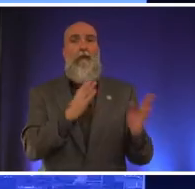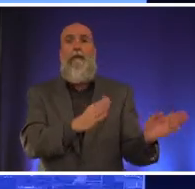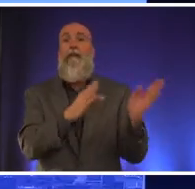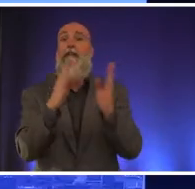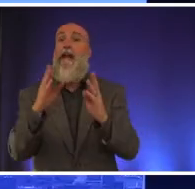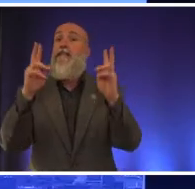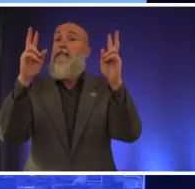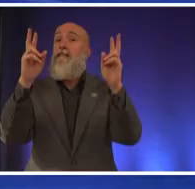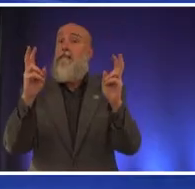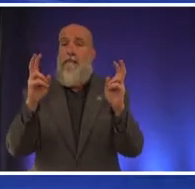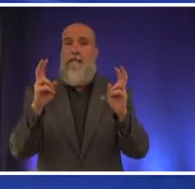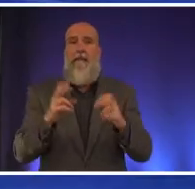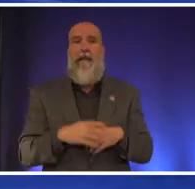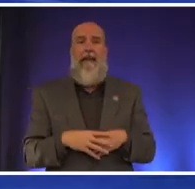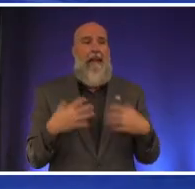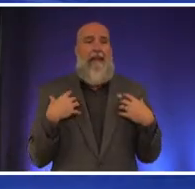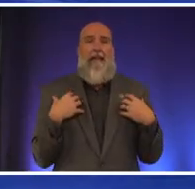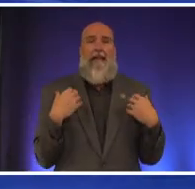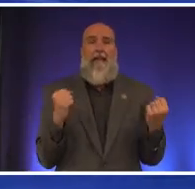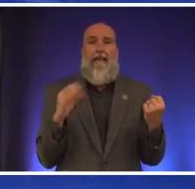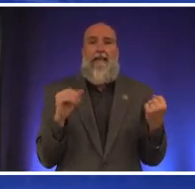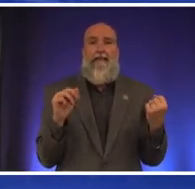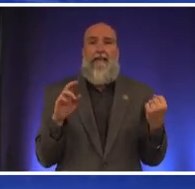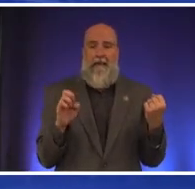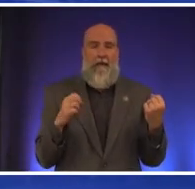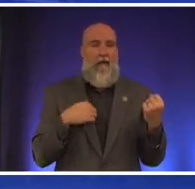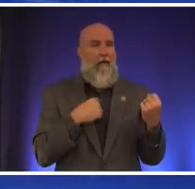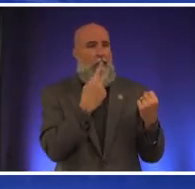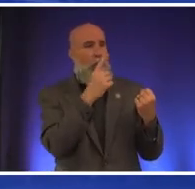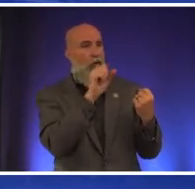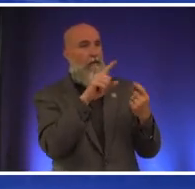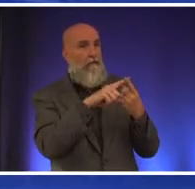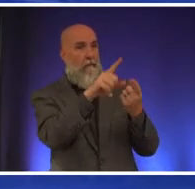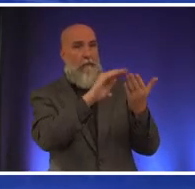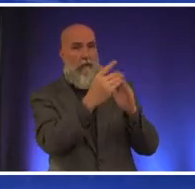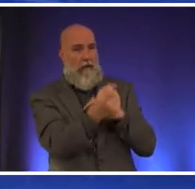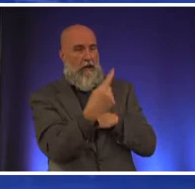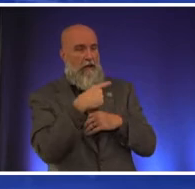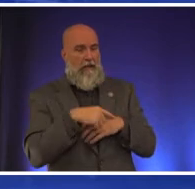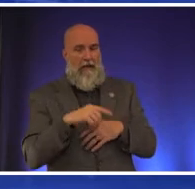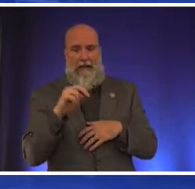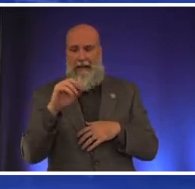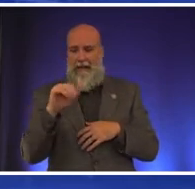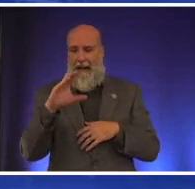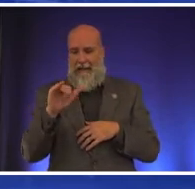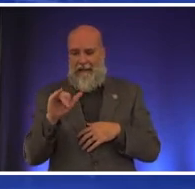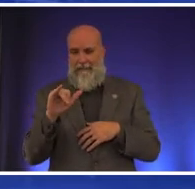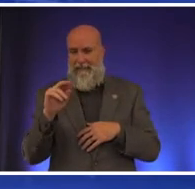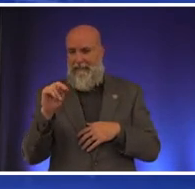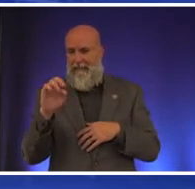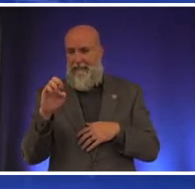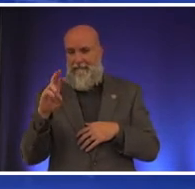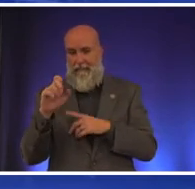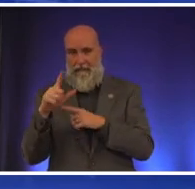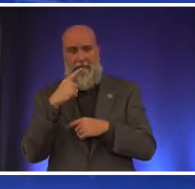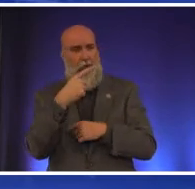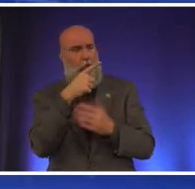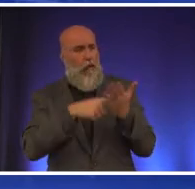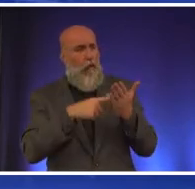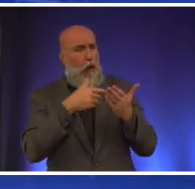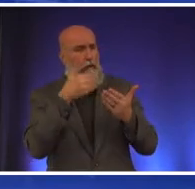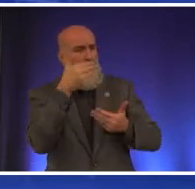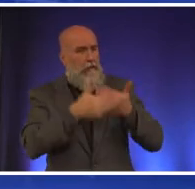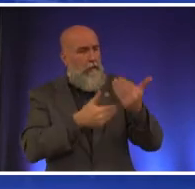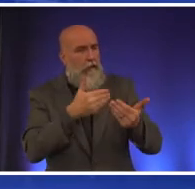next topic and that is health care we have a question from a community member nancy trager neville says what steps will you take to